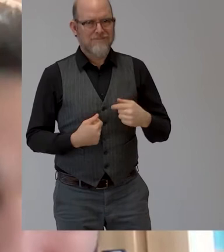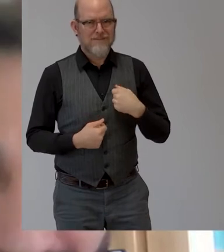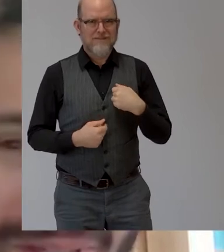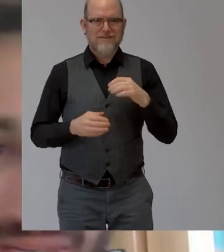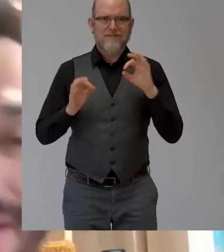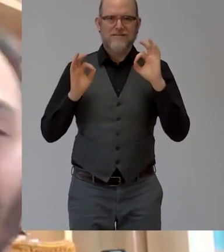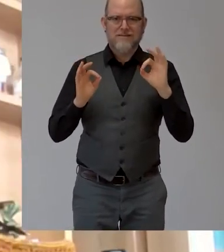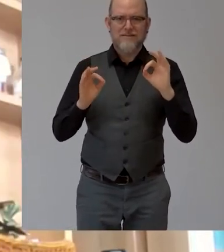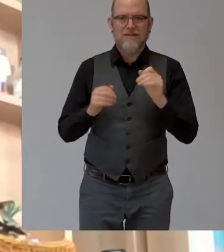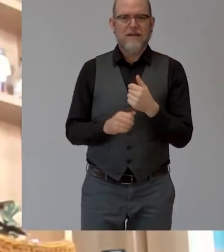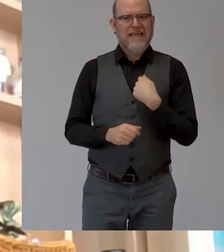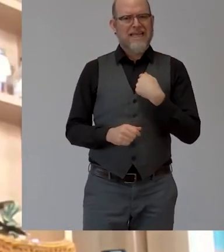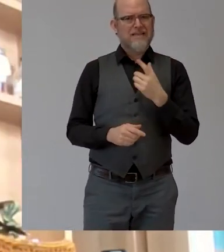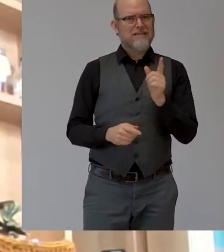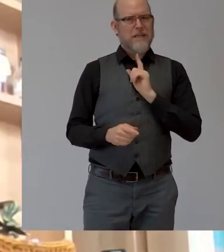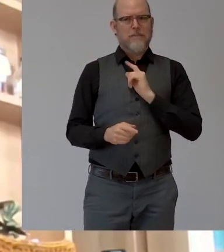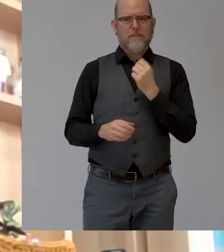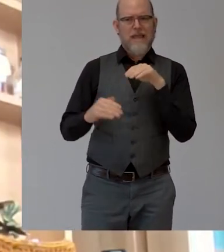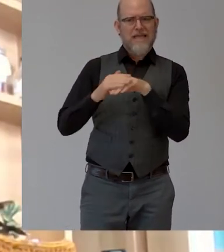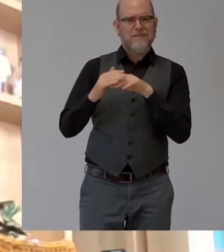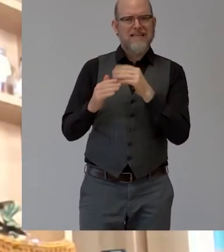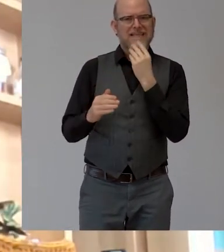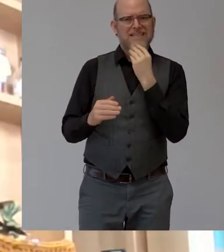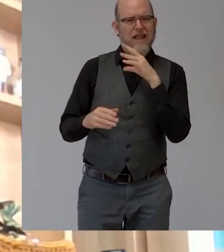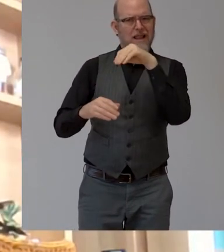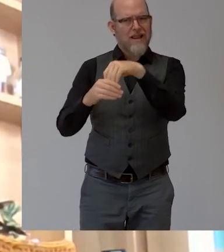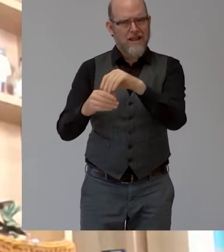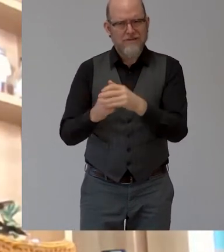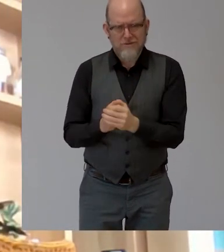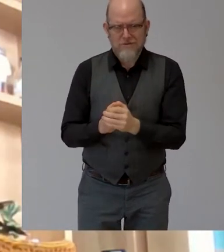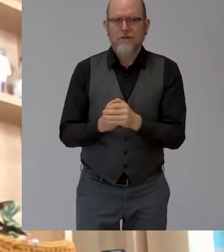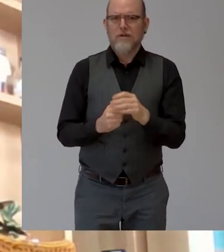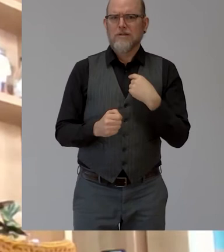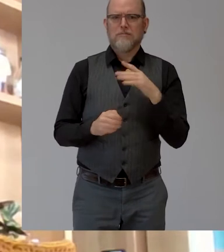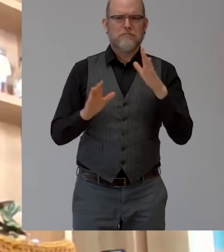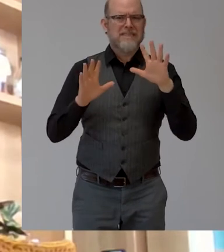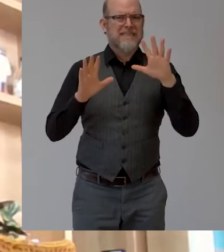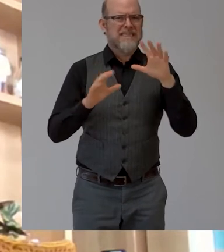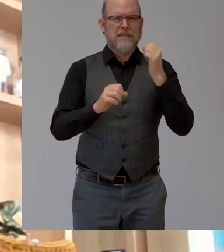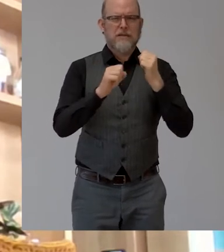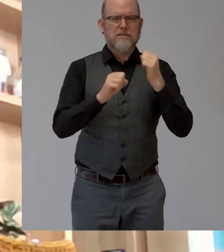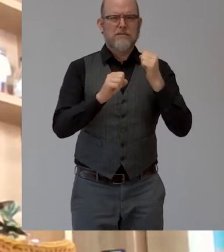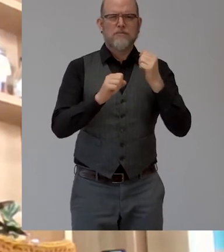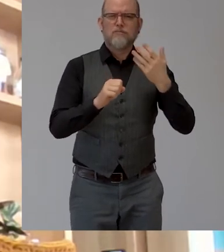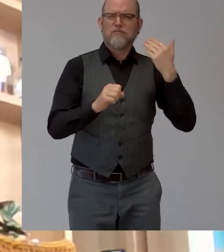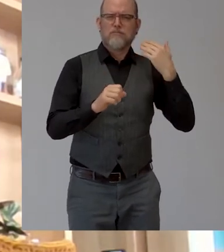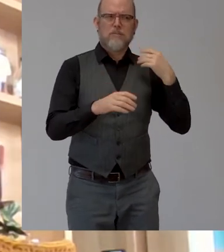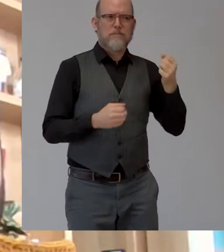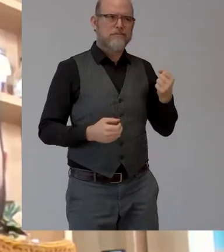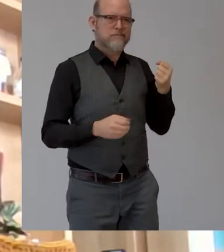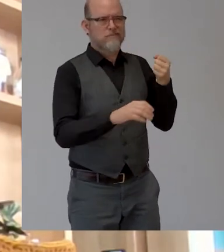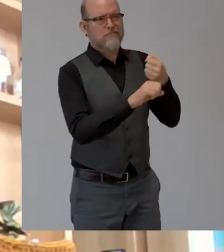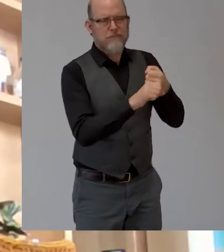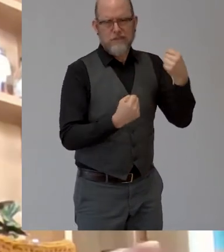israel and when i was 20 years old i was involved in a car accident that left me paralyzed from the chest down um and it also